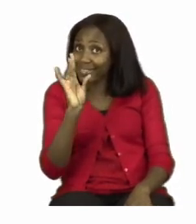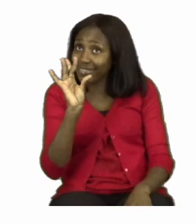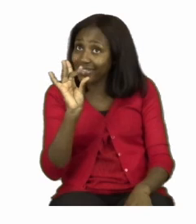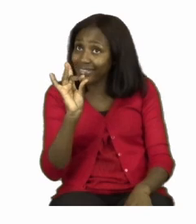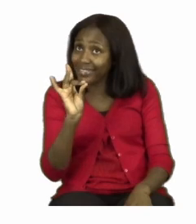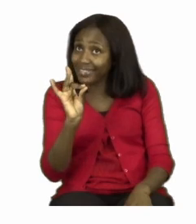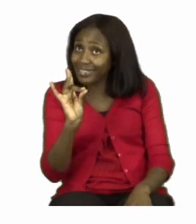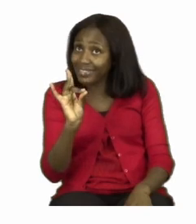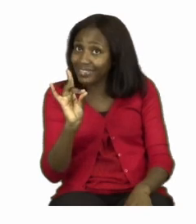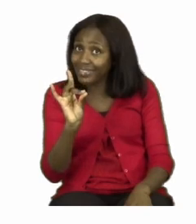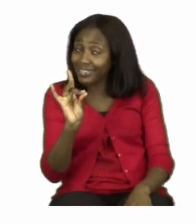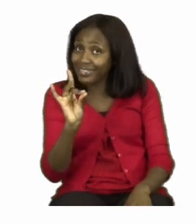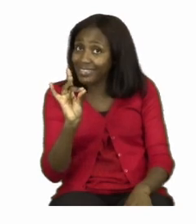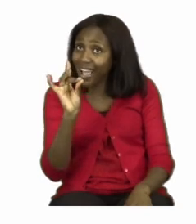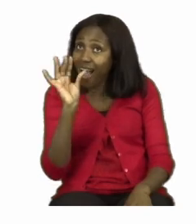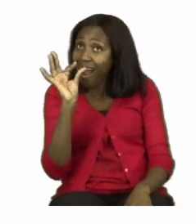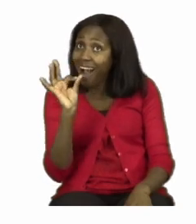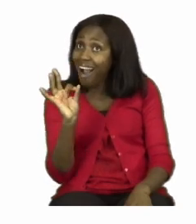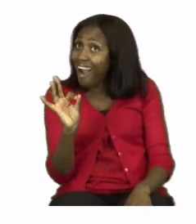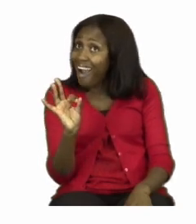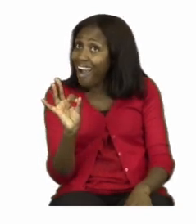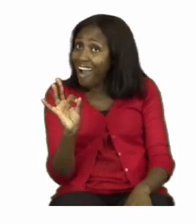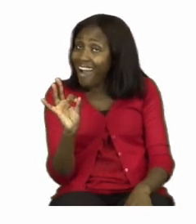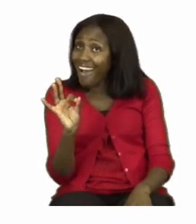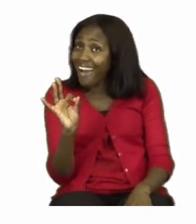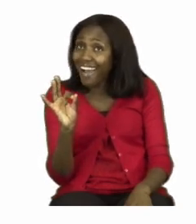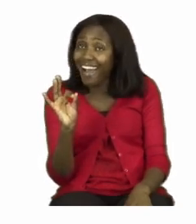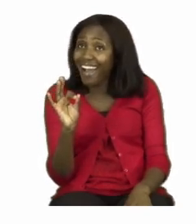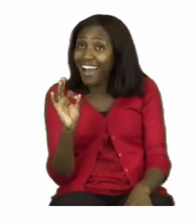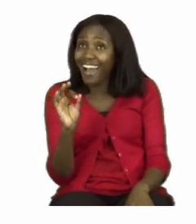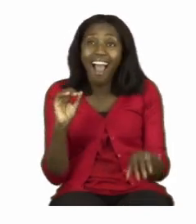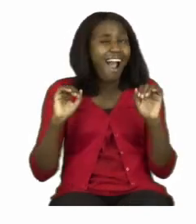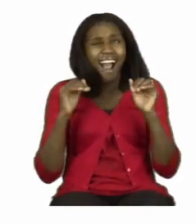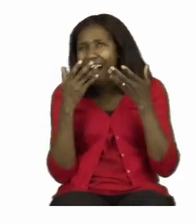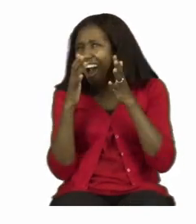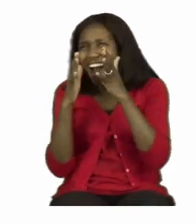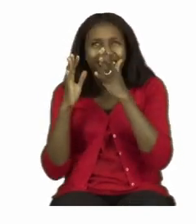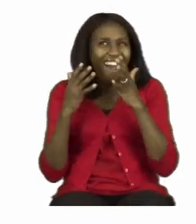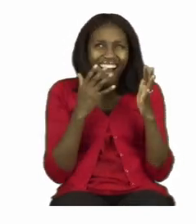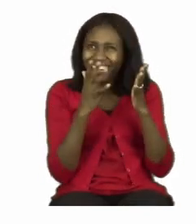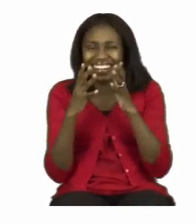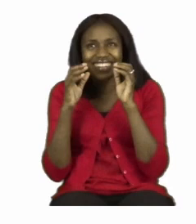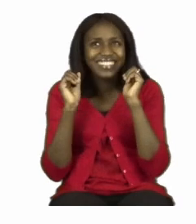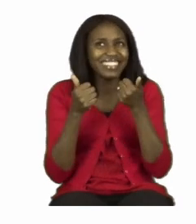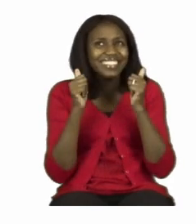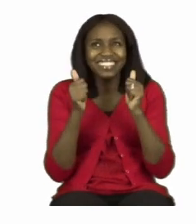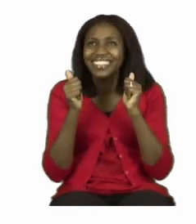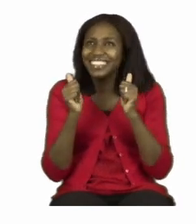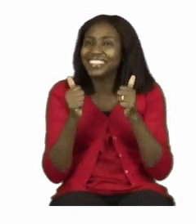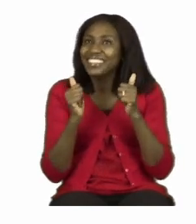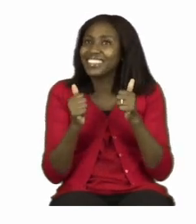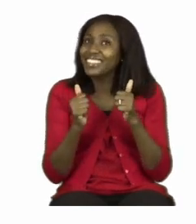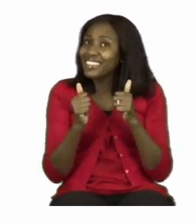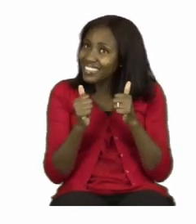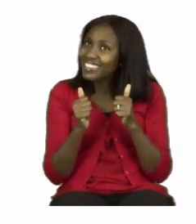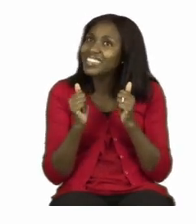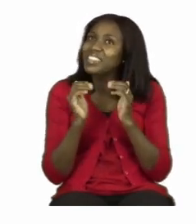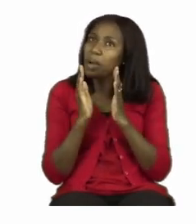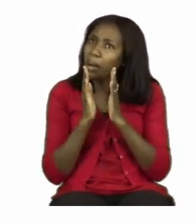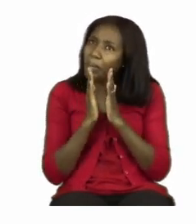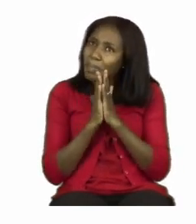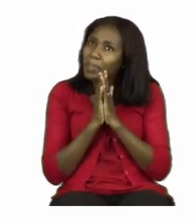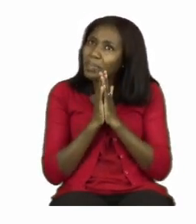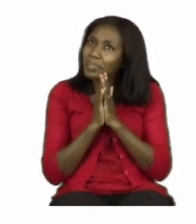eight and nine. So I want you to please take your